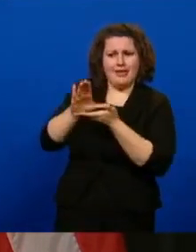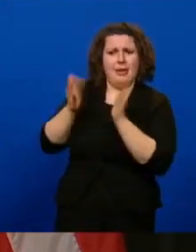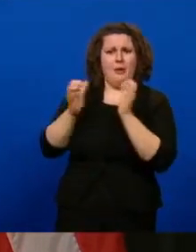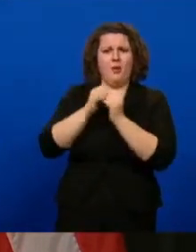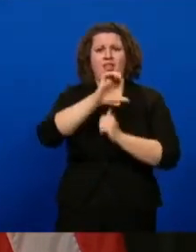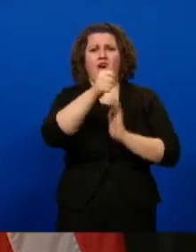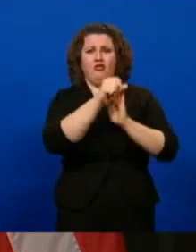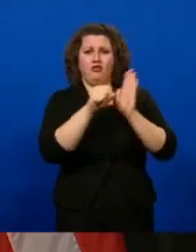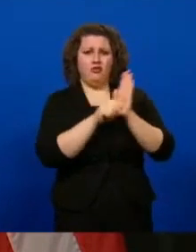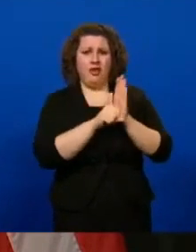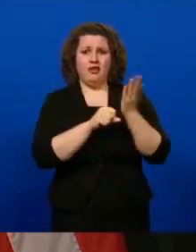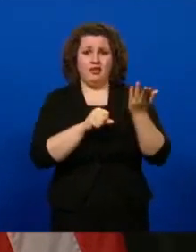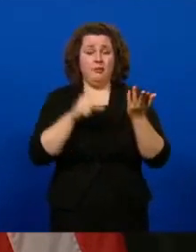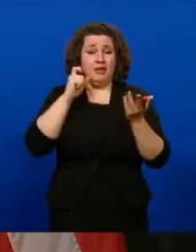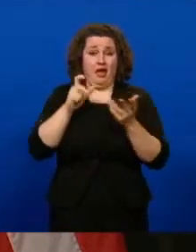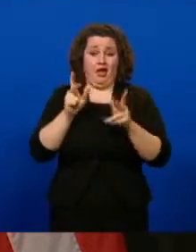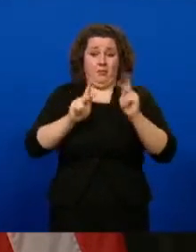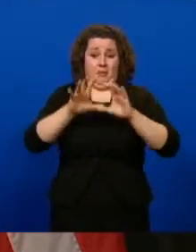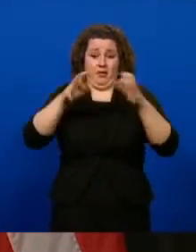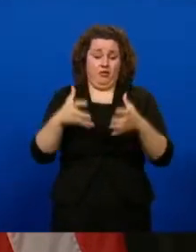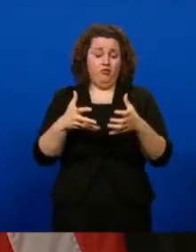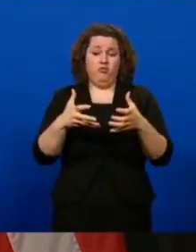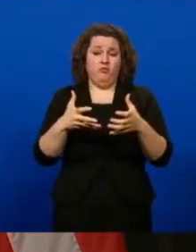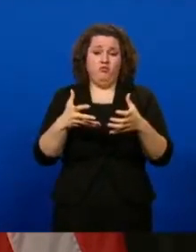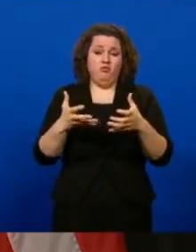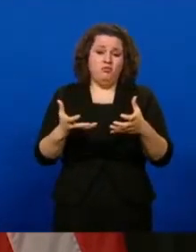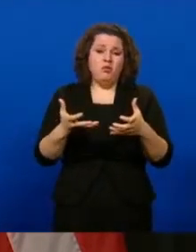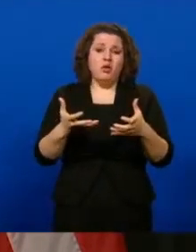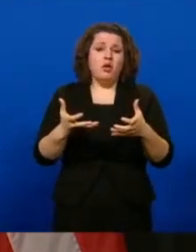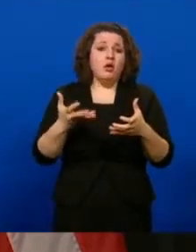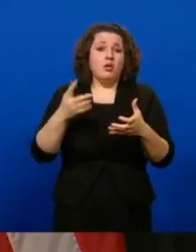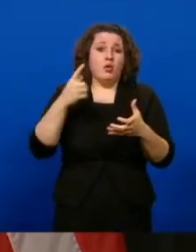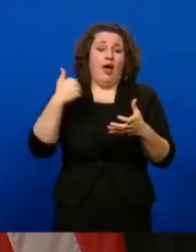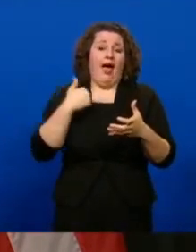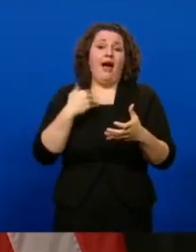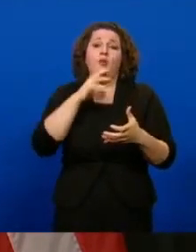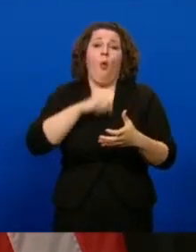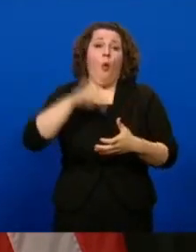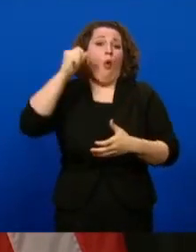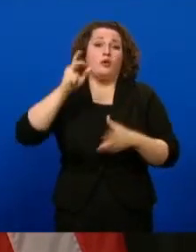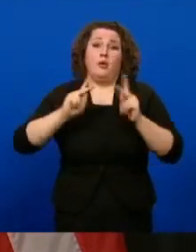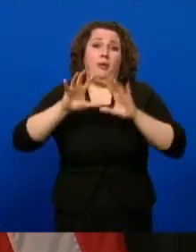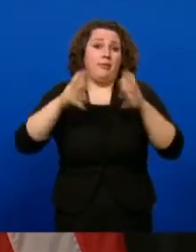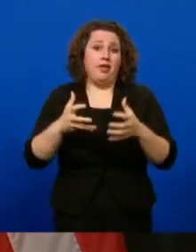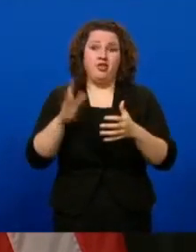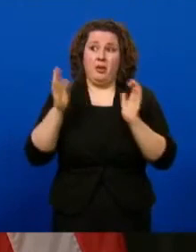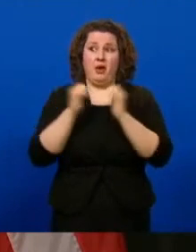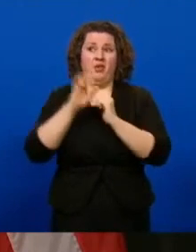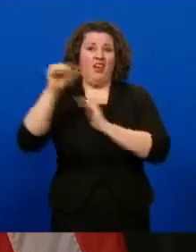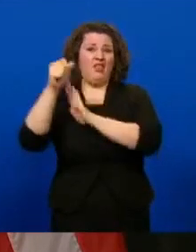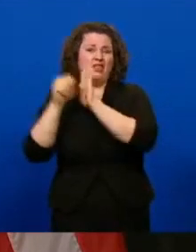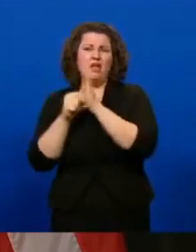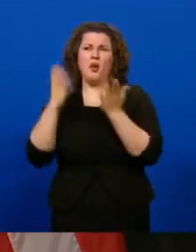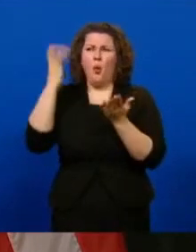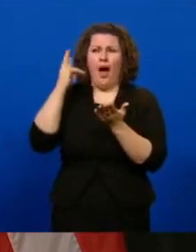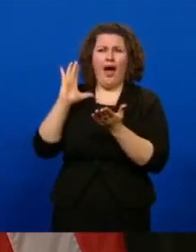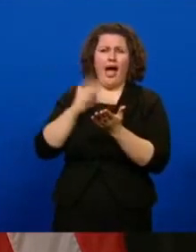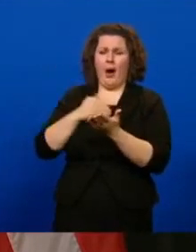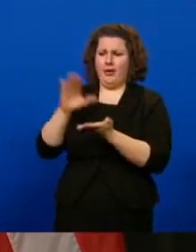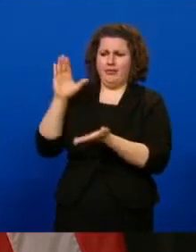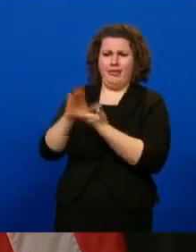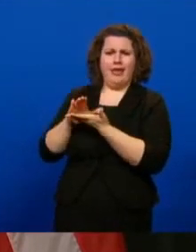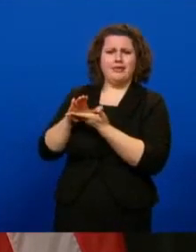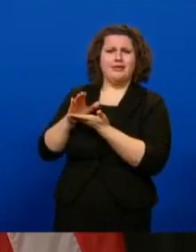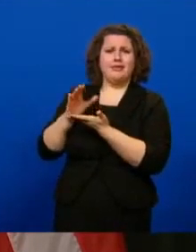vaccines relative to population, especially with an older population than a lot of other states? Did anybody in the former Trump